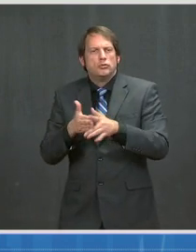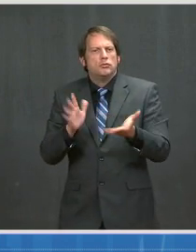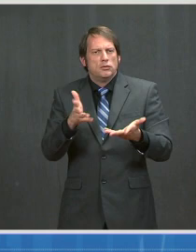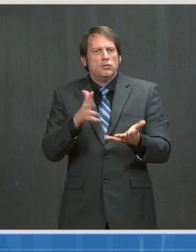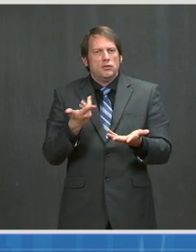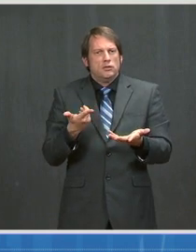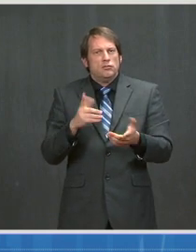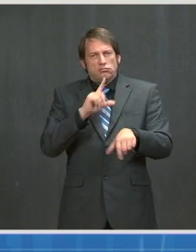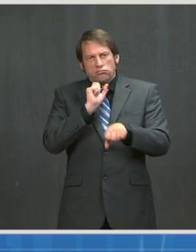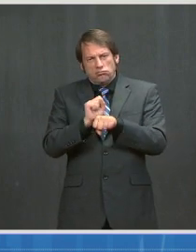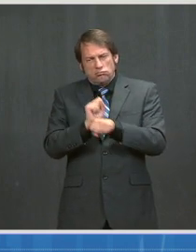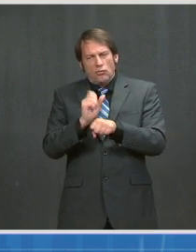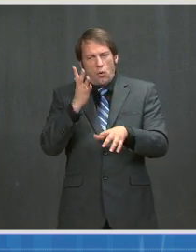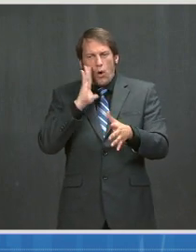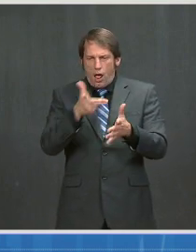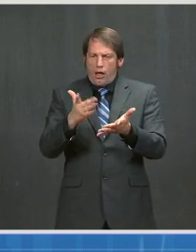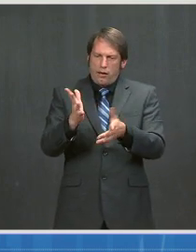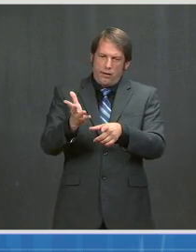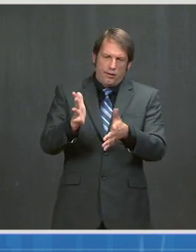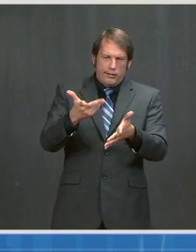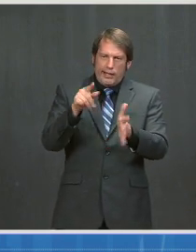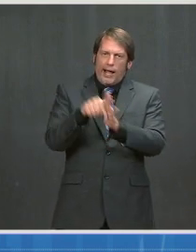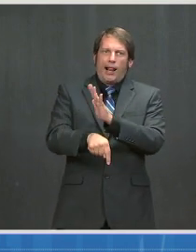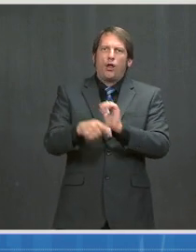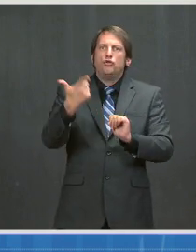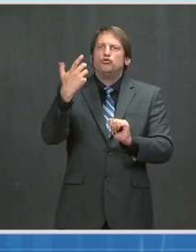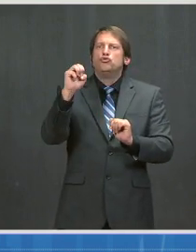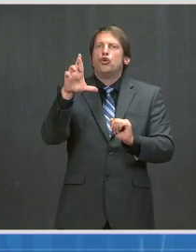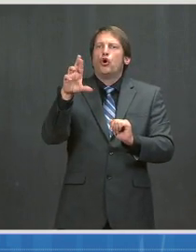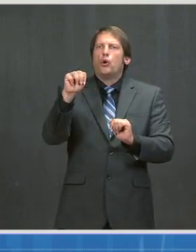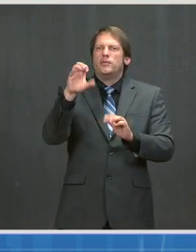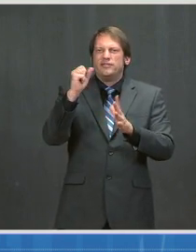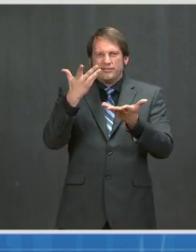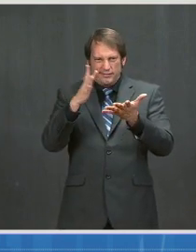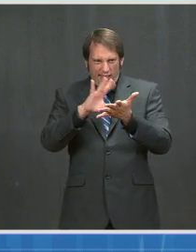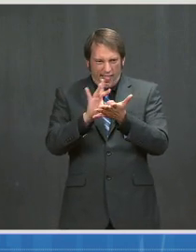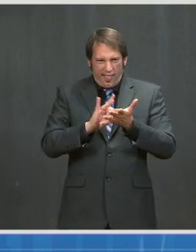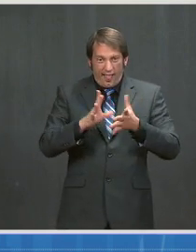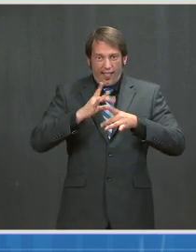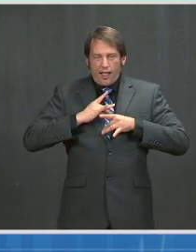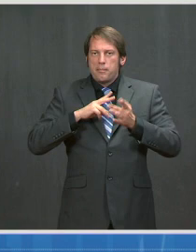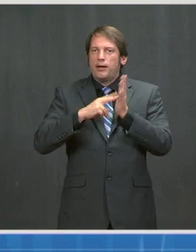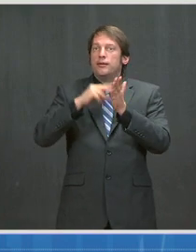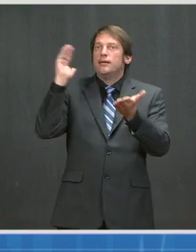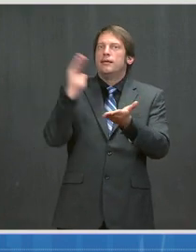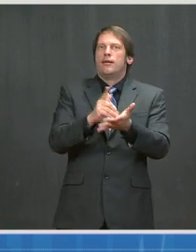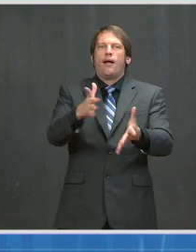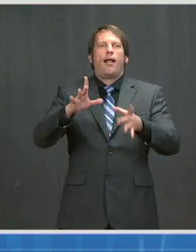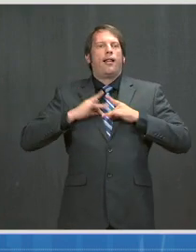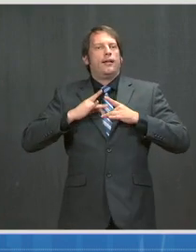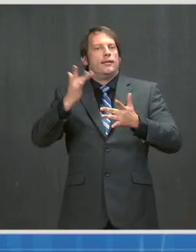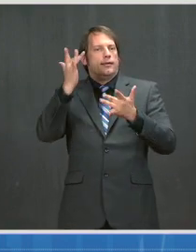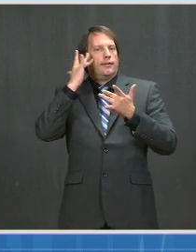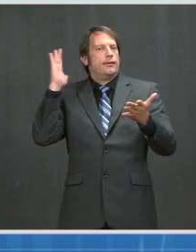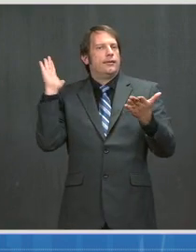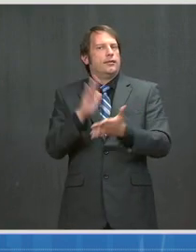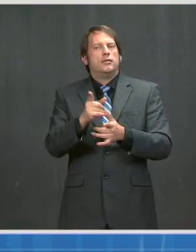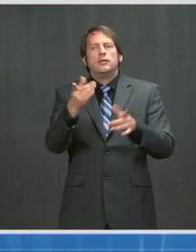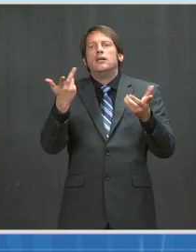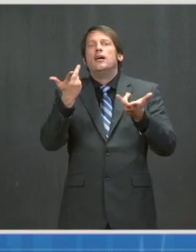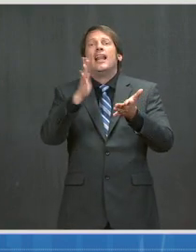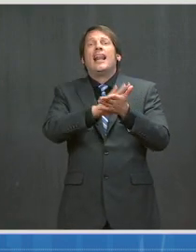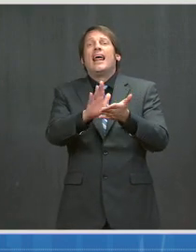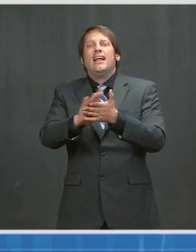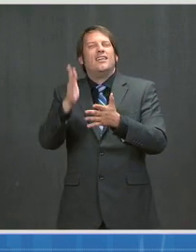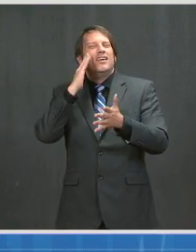infection by removing them. Disinfecting uses a chemical product, which is a process that kills the germs on the surfaces.